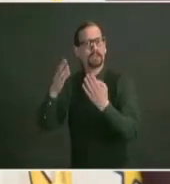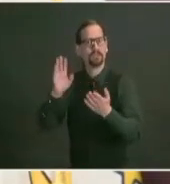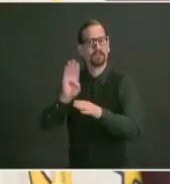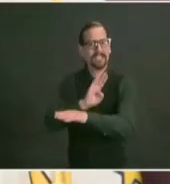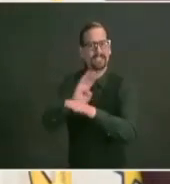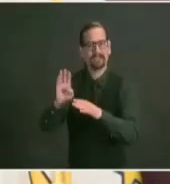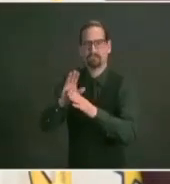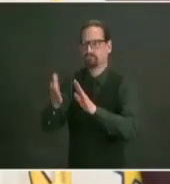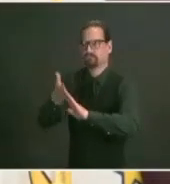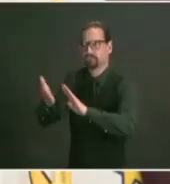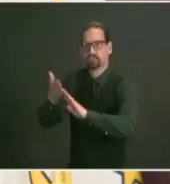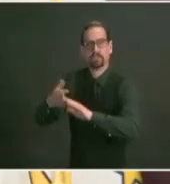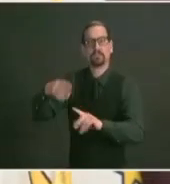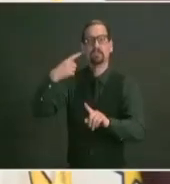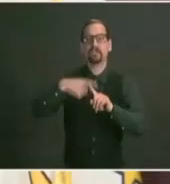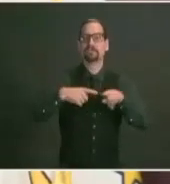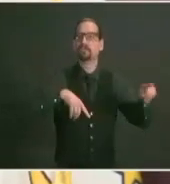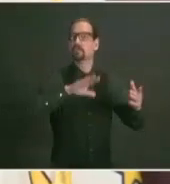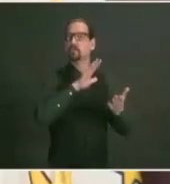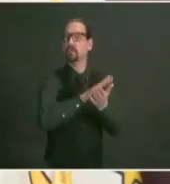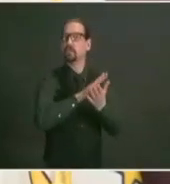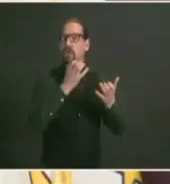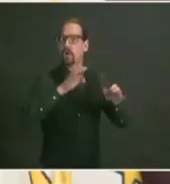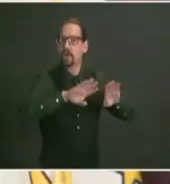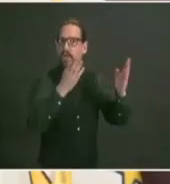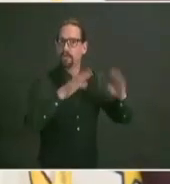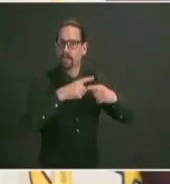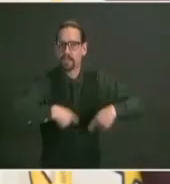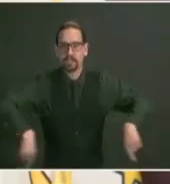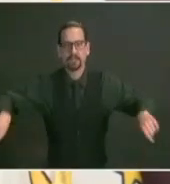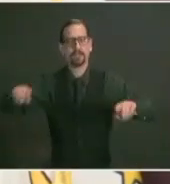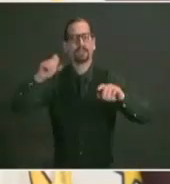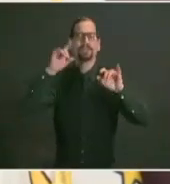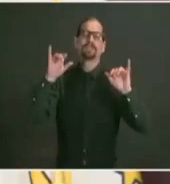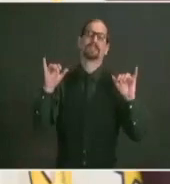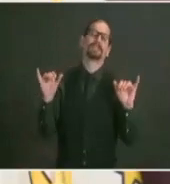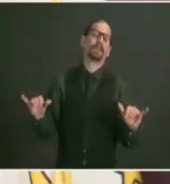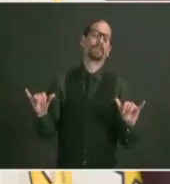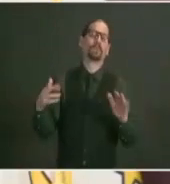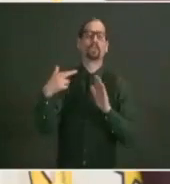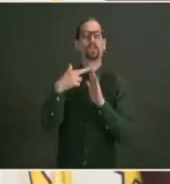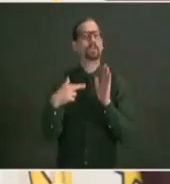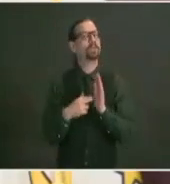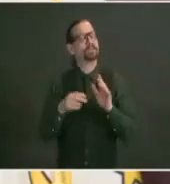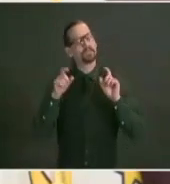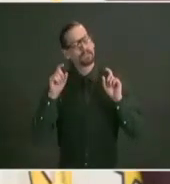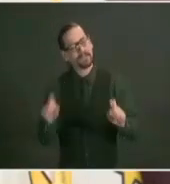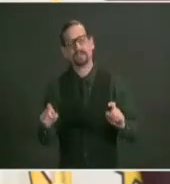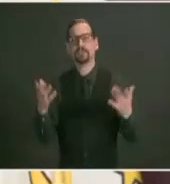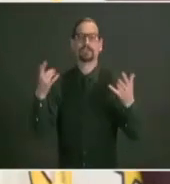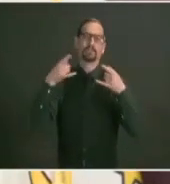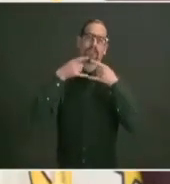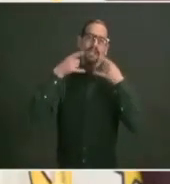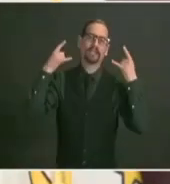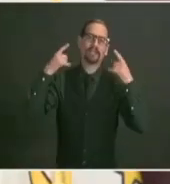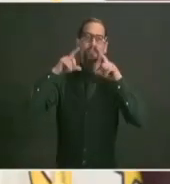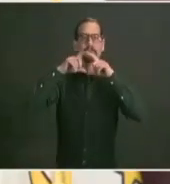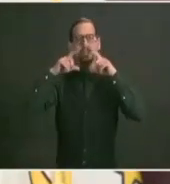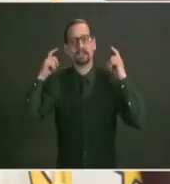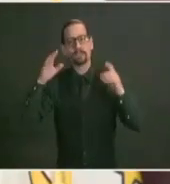distancing wash your hands and follow the guidelines and the protocols that we've have been put in place for months we're all very familiar with that